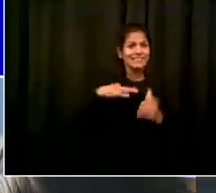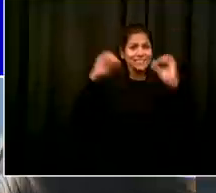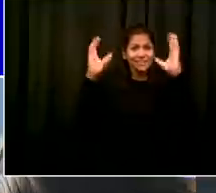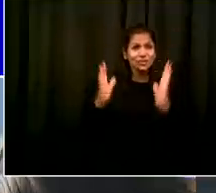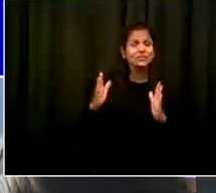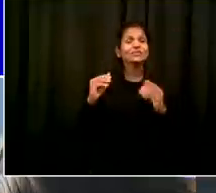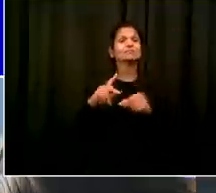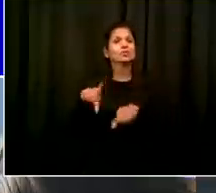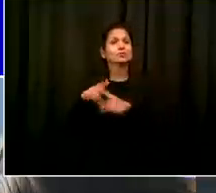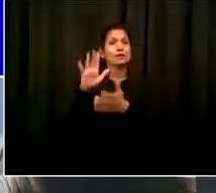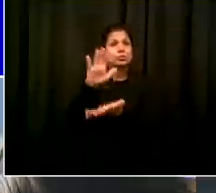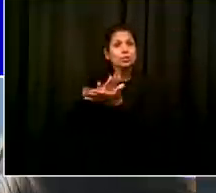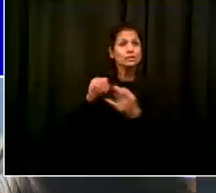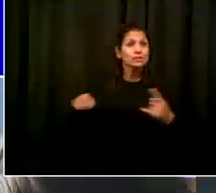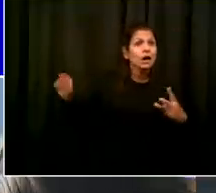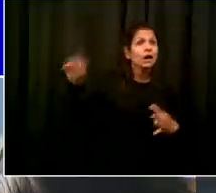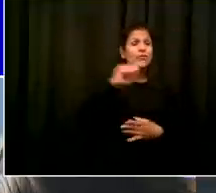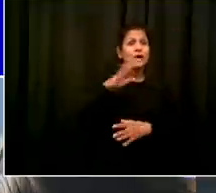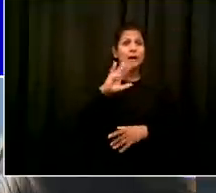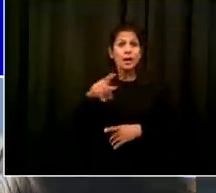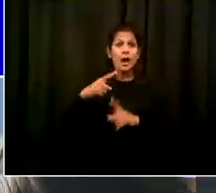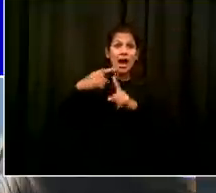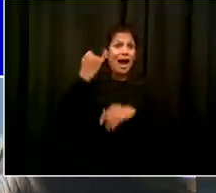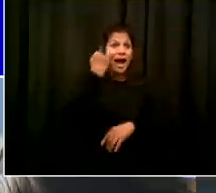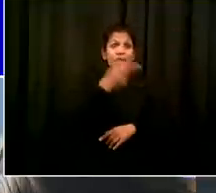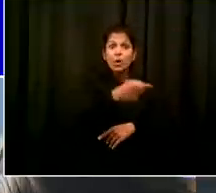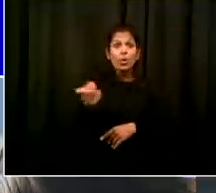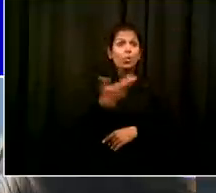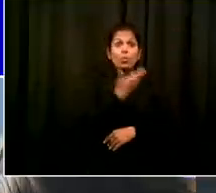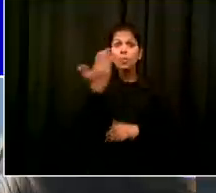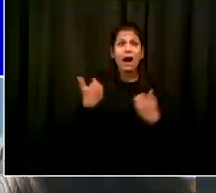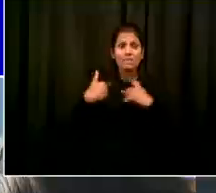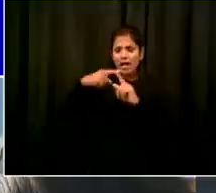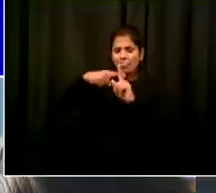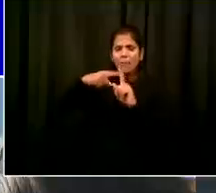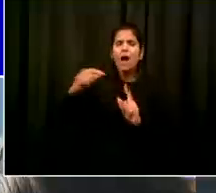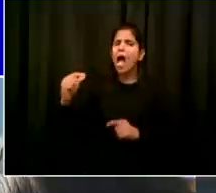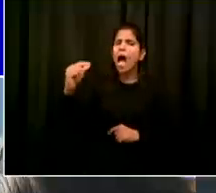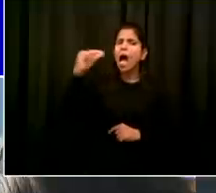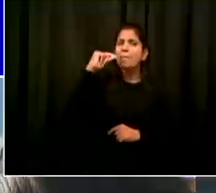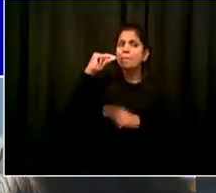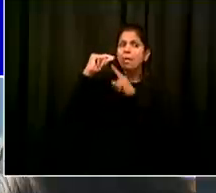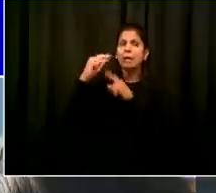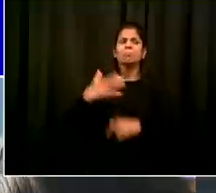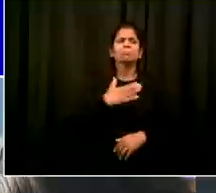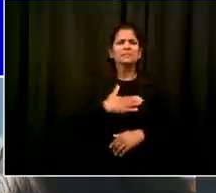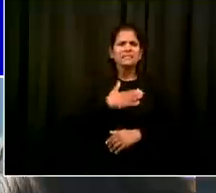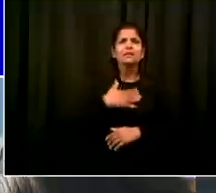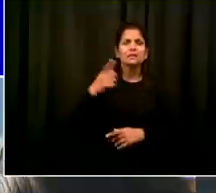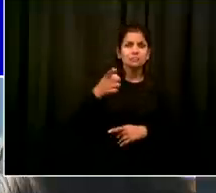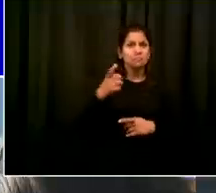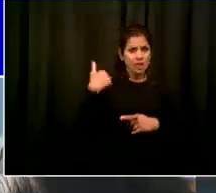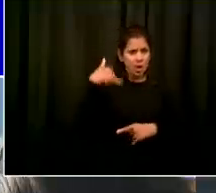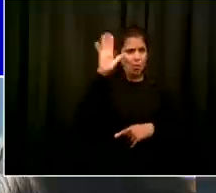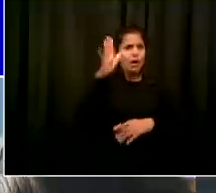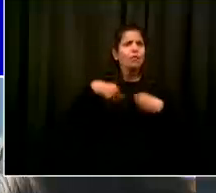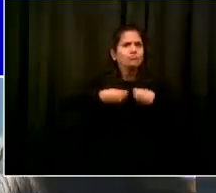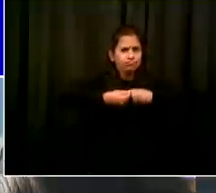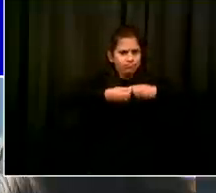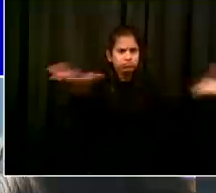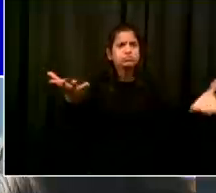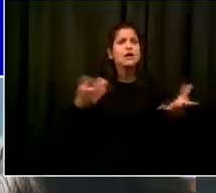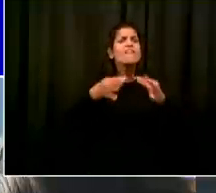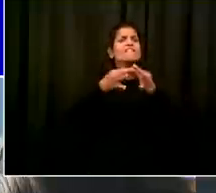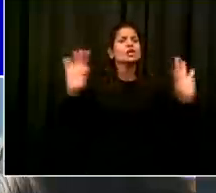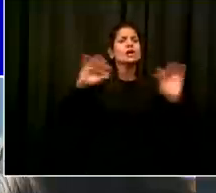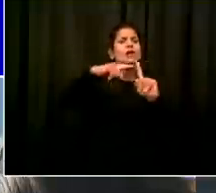now obviously another crucial part of the equation not just for our schools for a whole city is testing and we've said from the